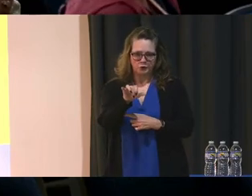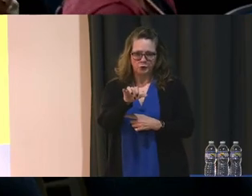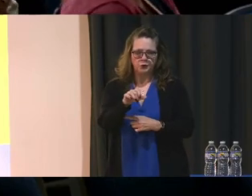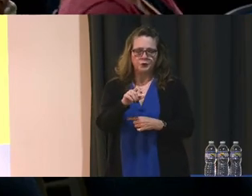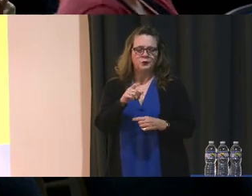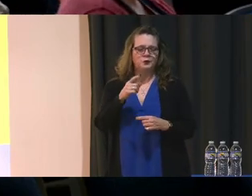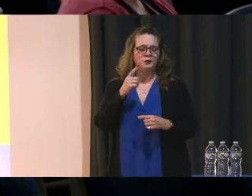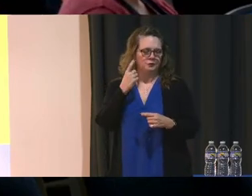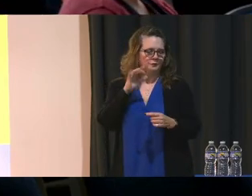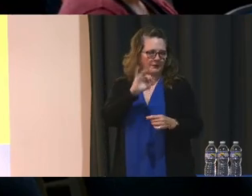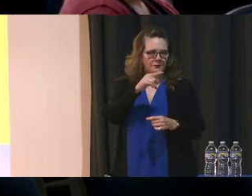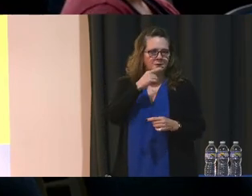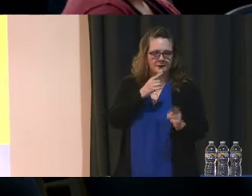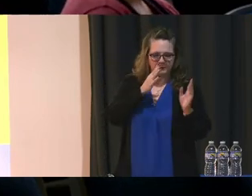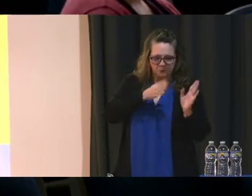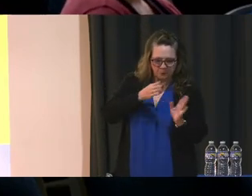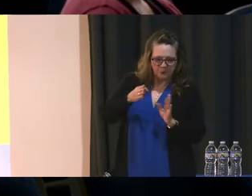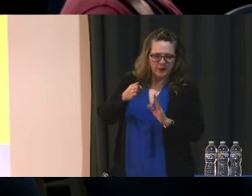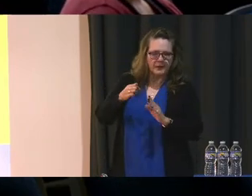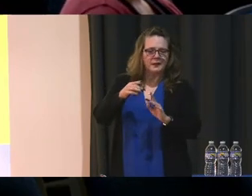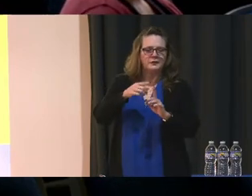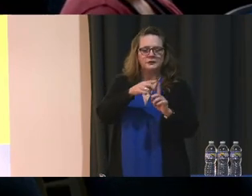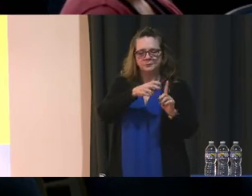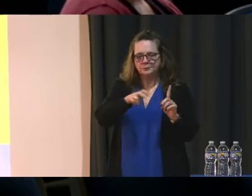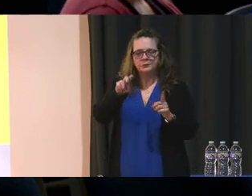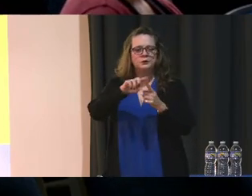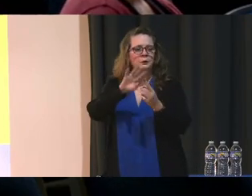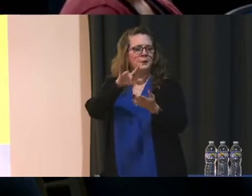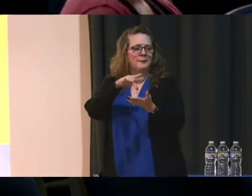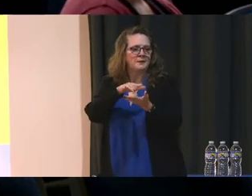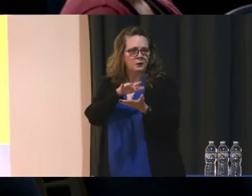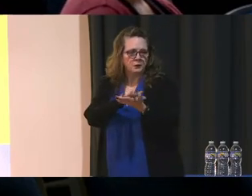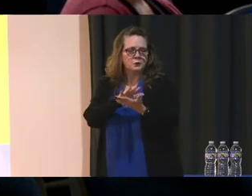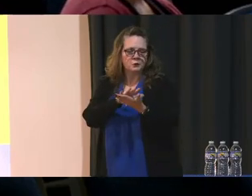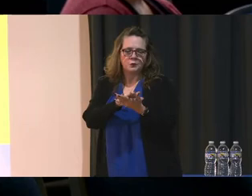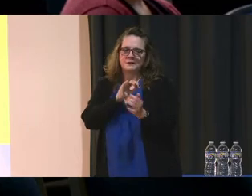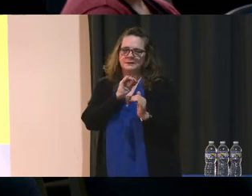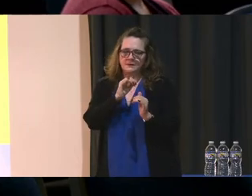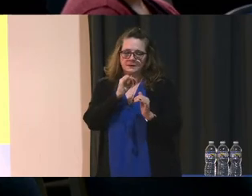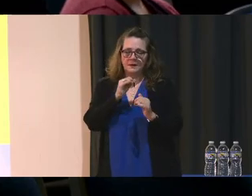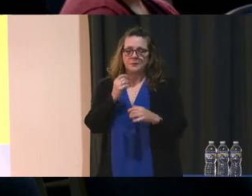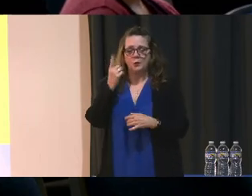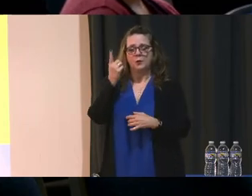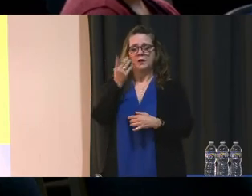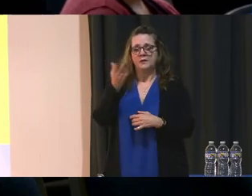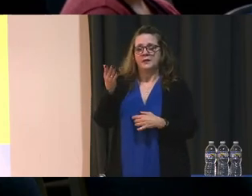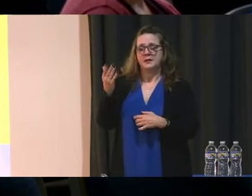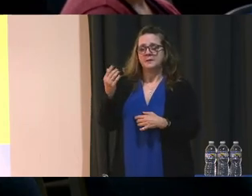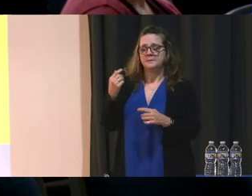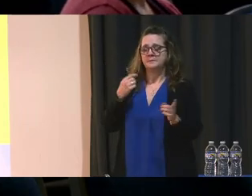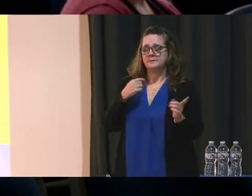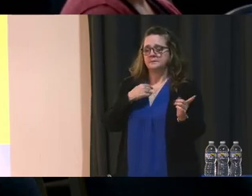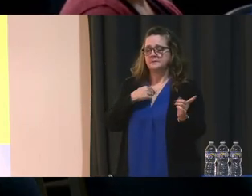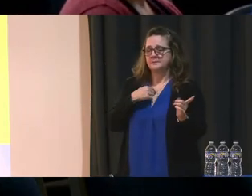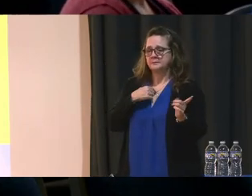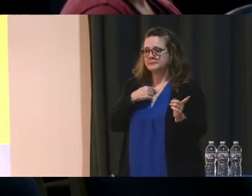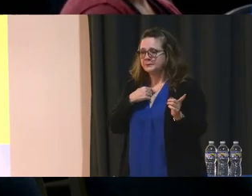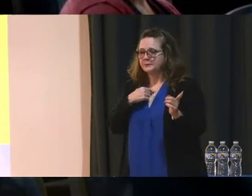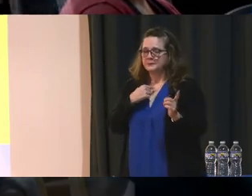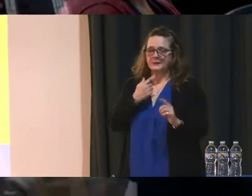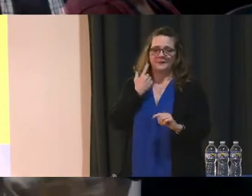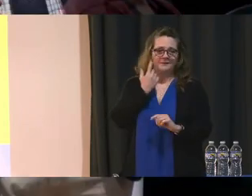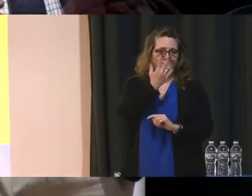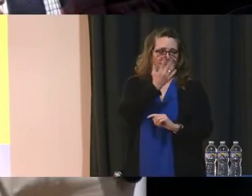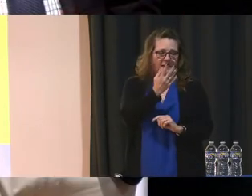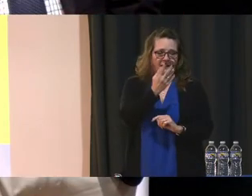preparation for him moving to middle school is interesting because one of the things that I do is visit, you know, at least five to six schools